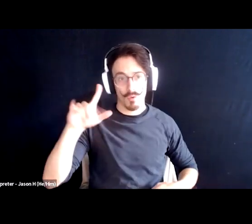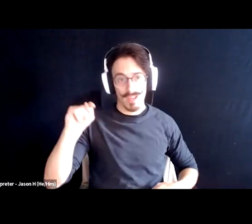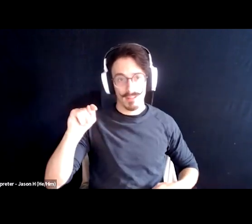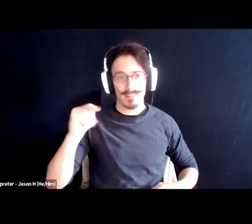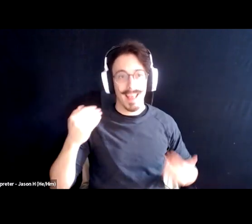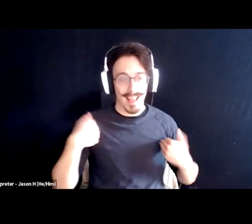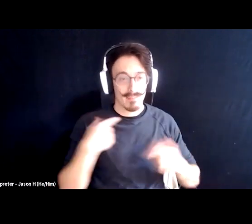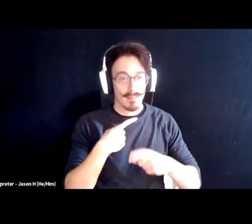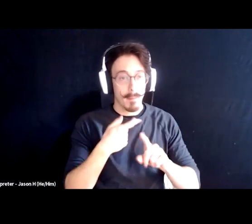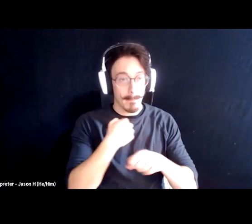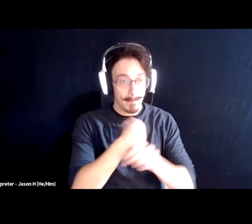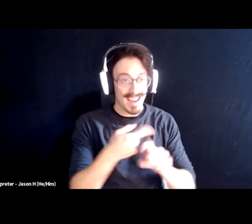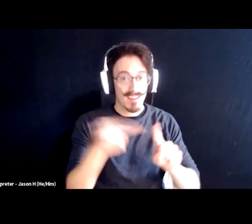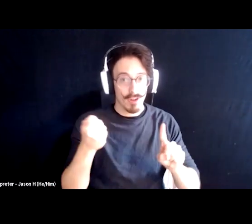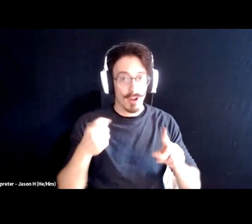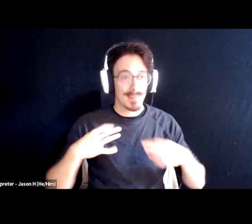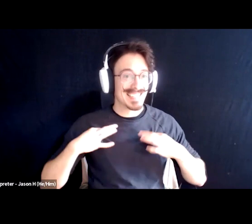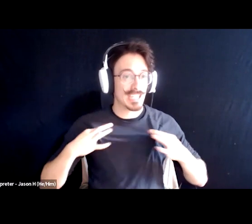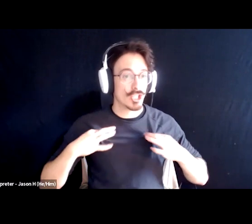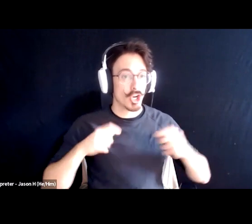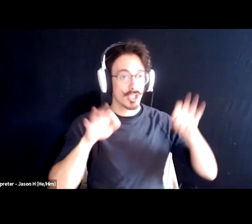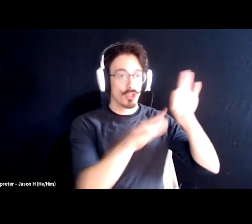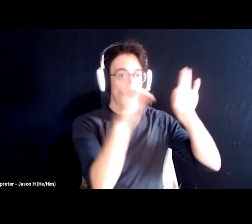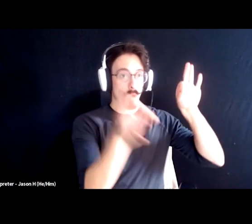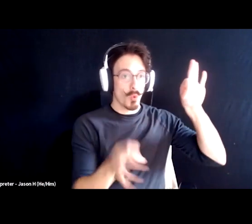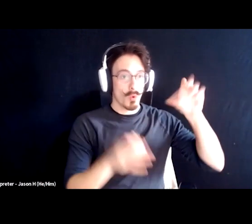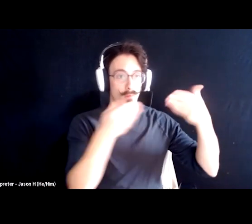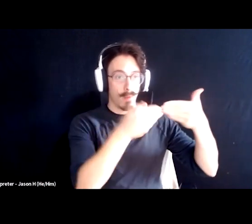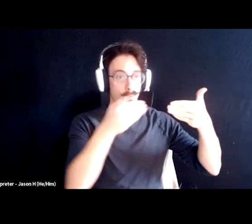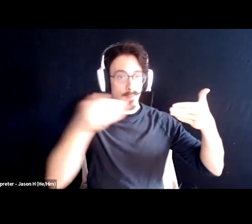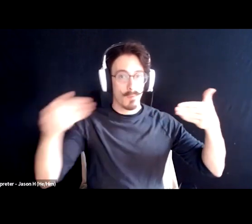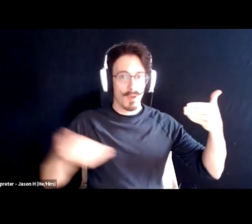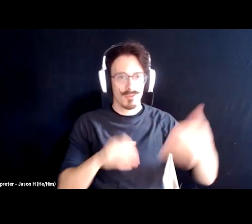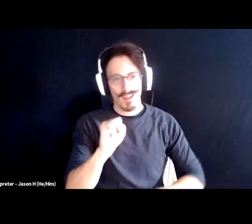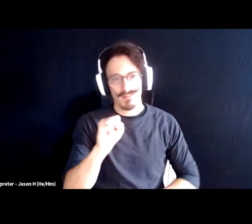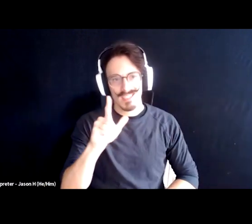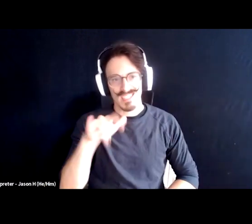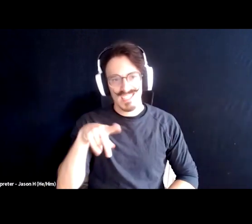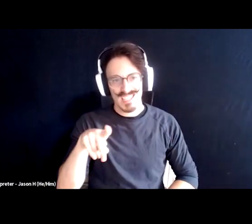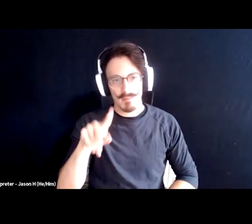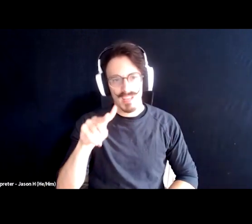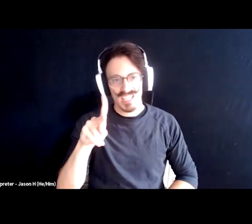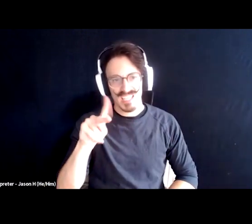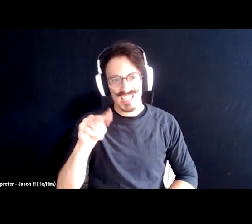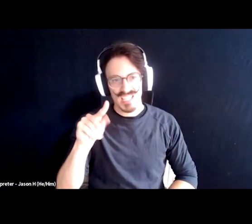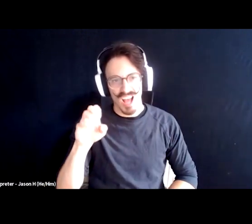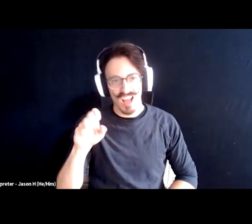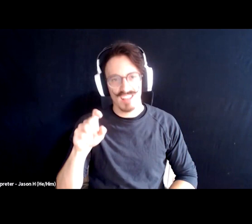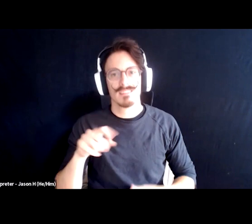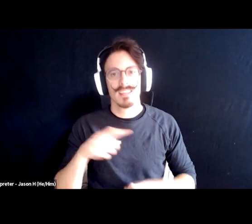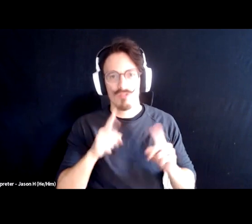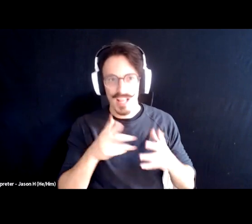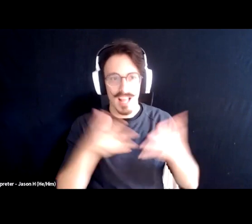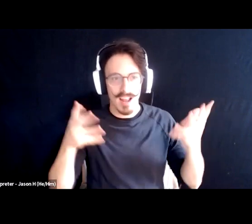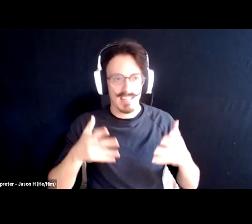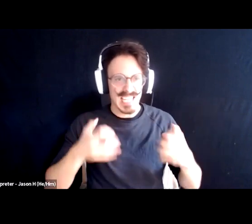uh so you got like some uh slipknot and oz fest and all this heavy metal stuff that i'm into